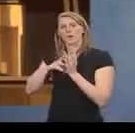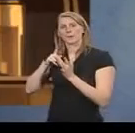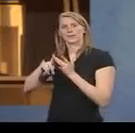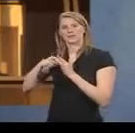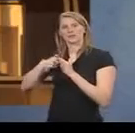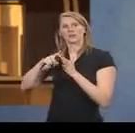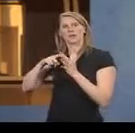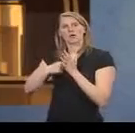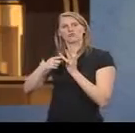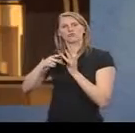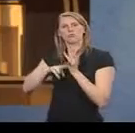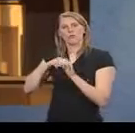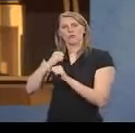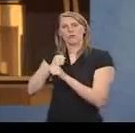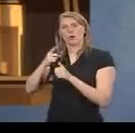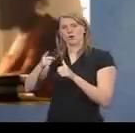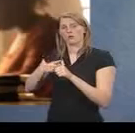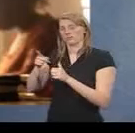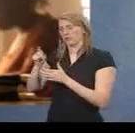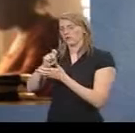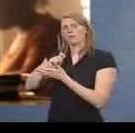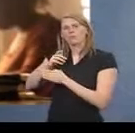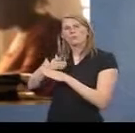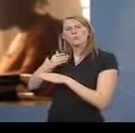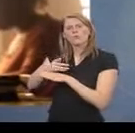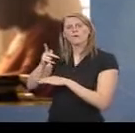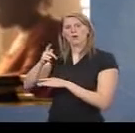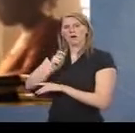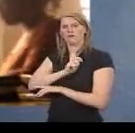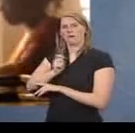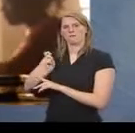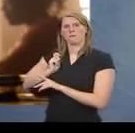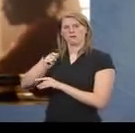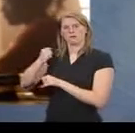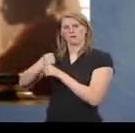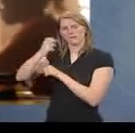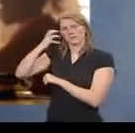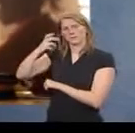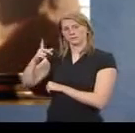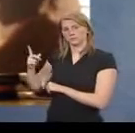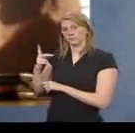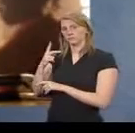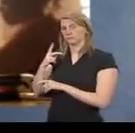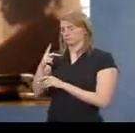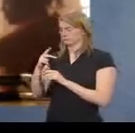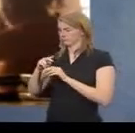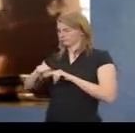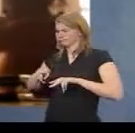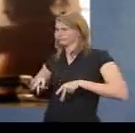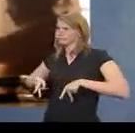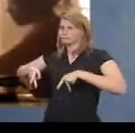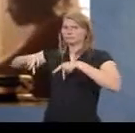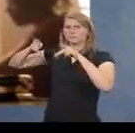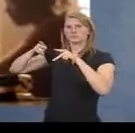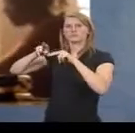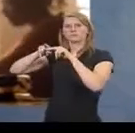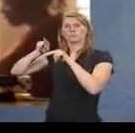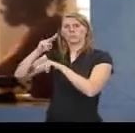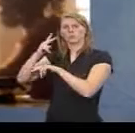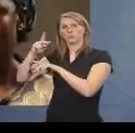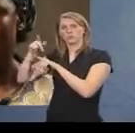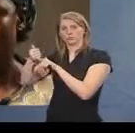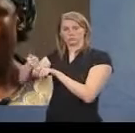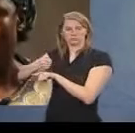Naomi Karonga worked for the Kenyan government in the 22-storey building right next door to the embassy. That morning